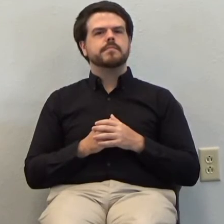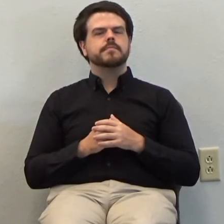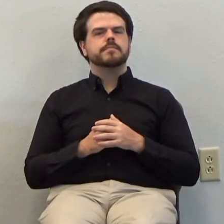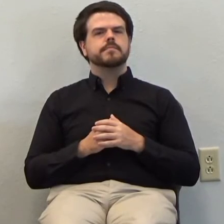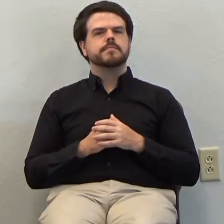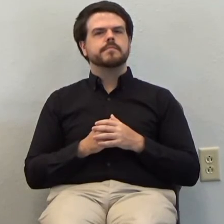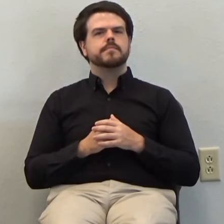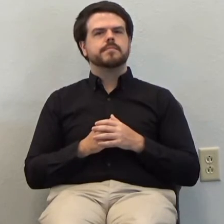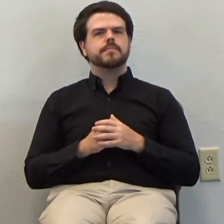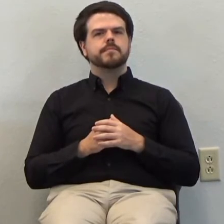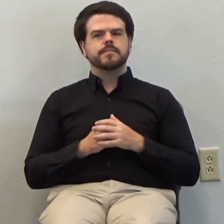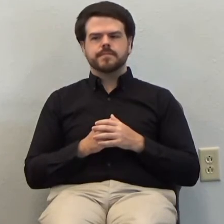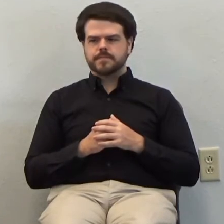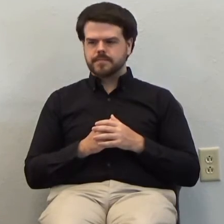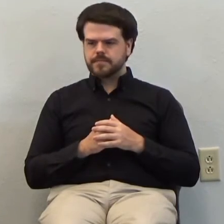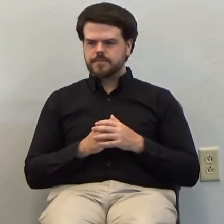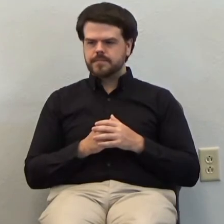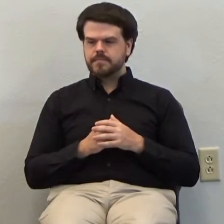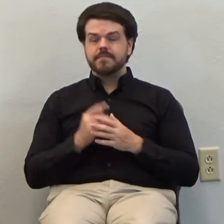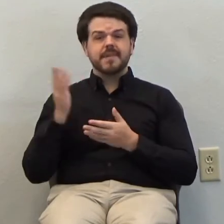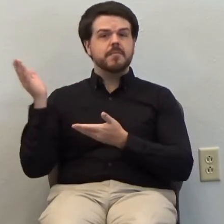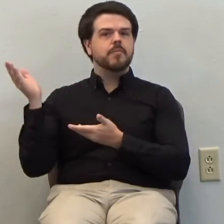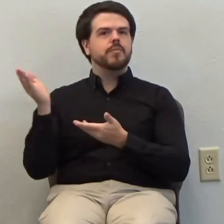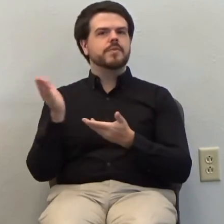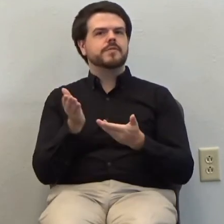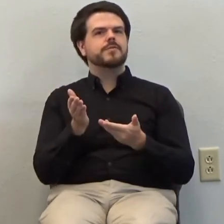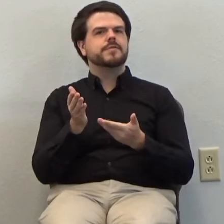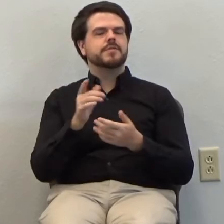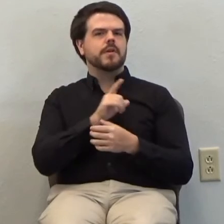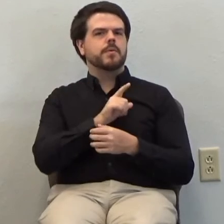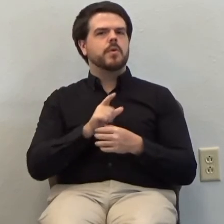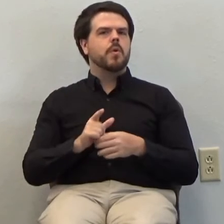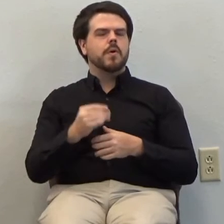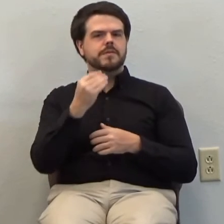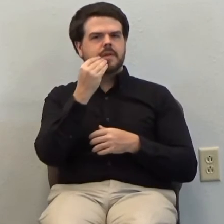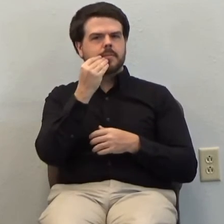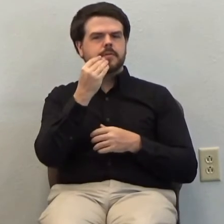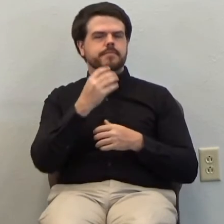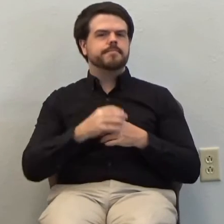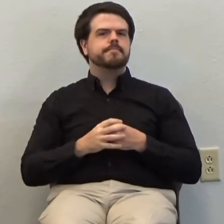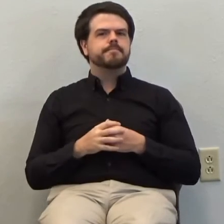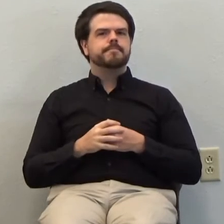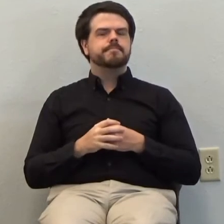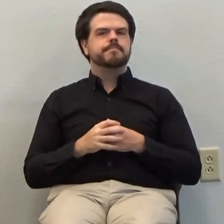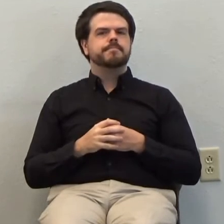he brings it to us in the lord's supper the sacrament